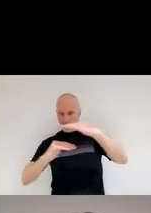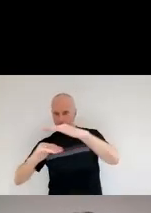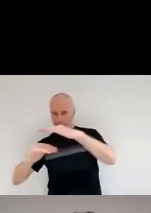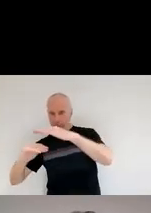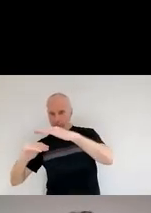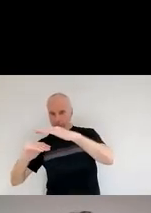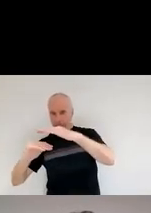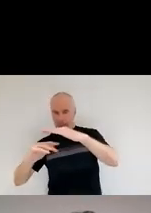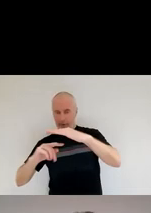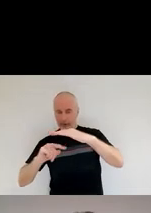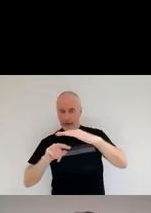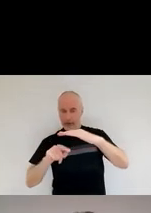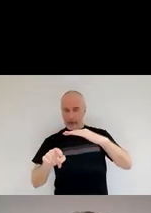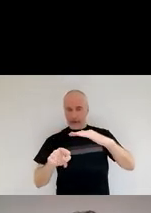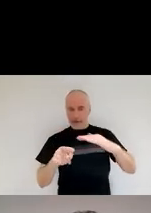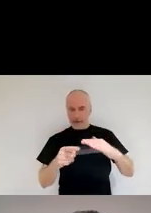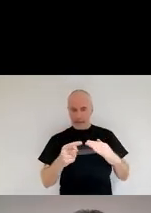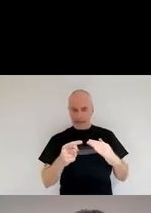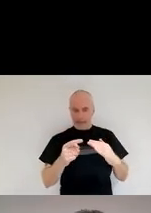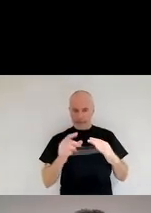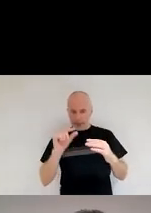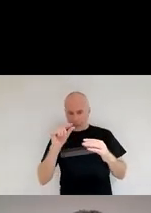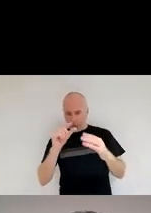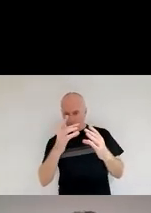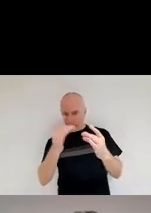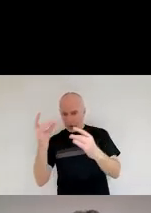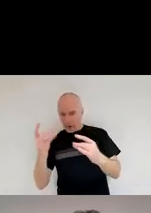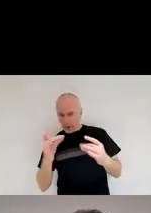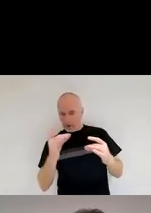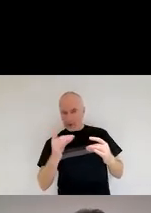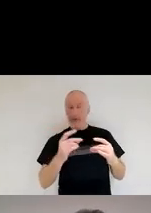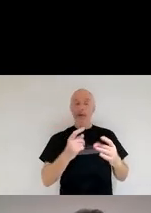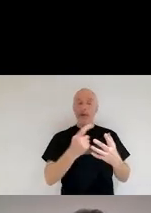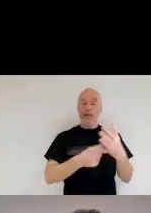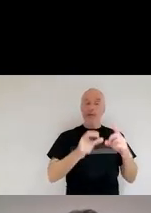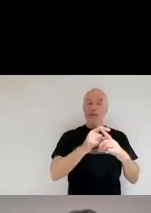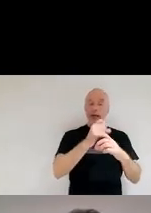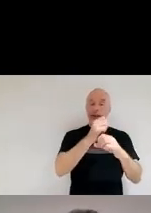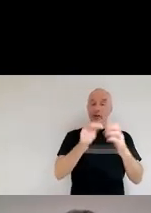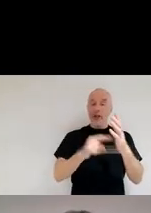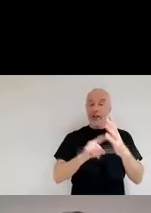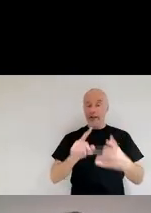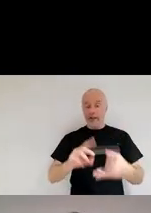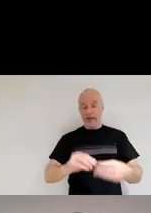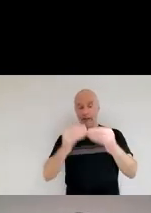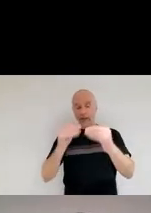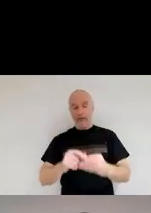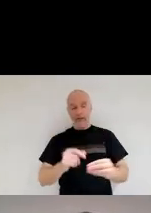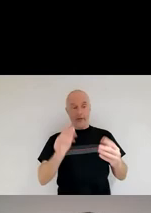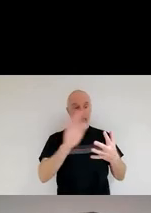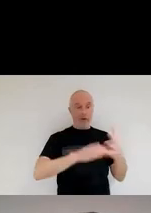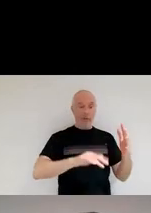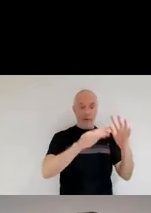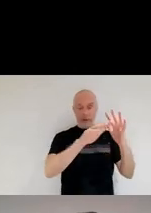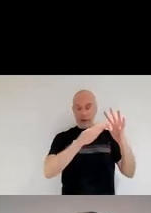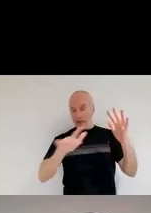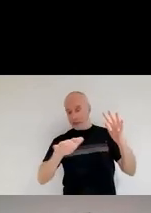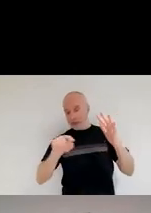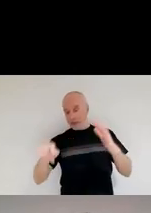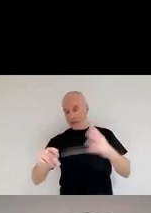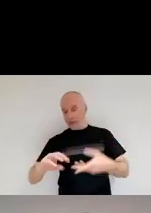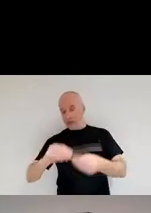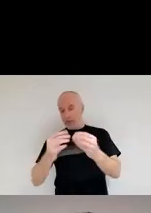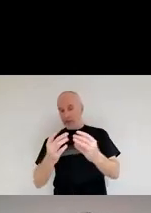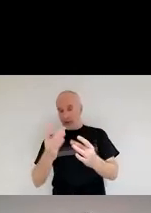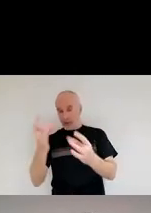this, the smaller stars, these red giants could actually produce. And they can explain some, even using